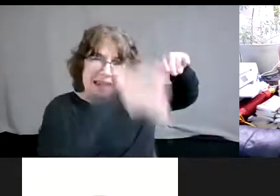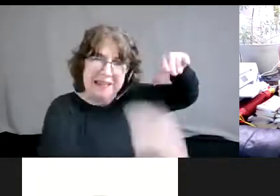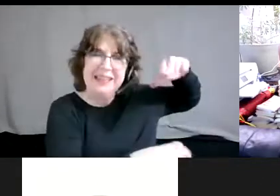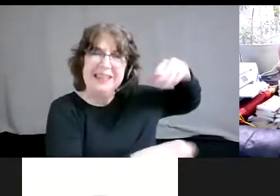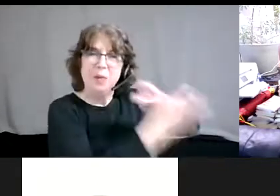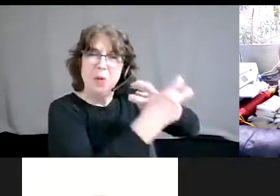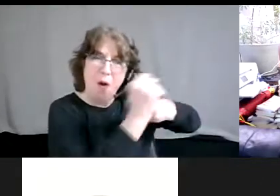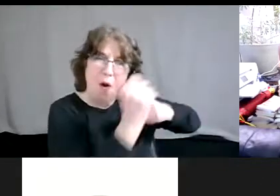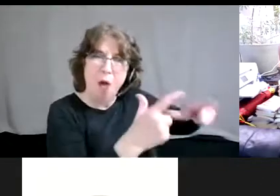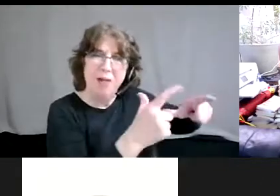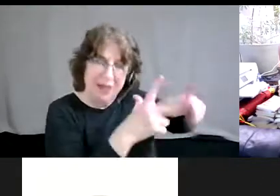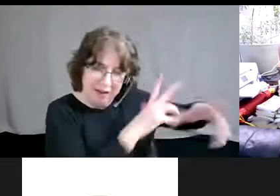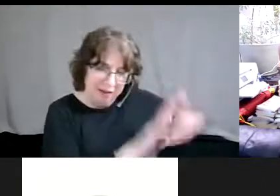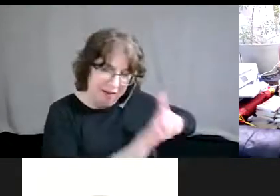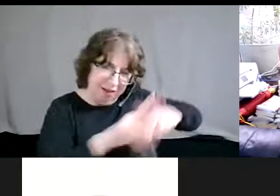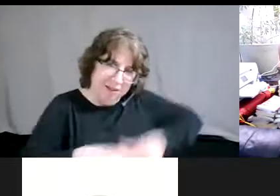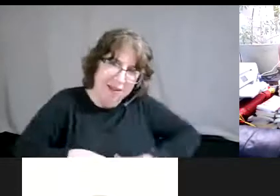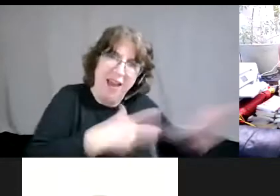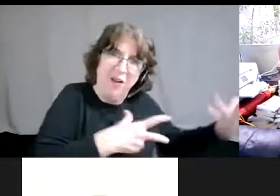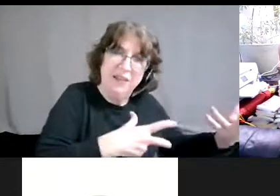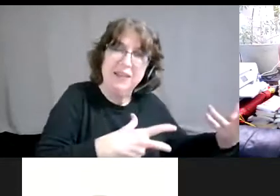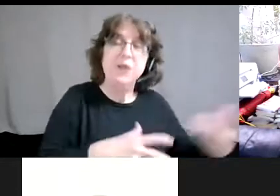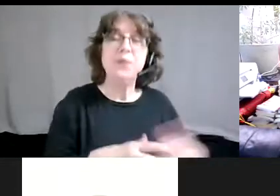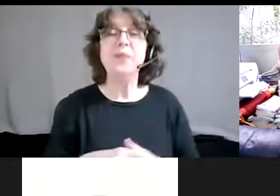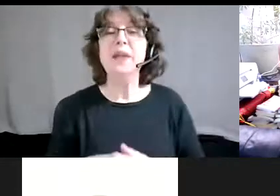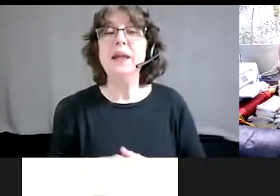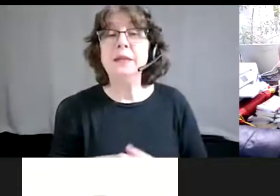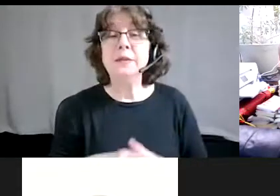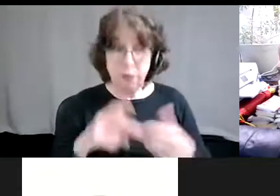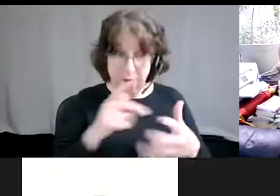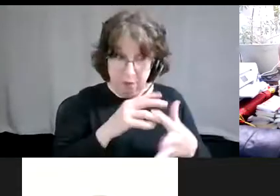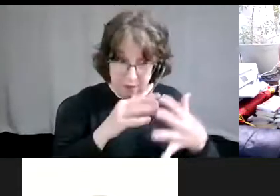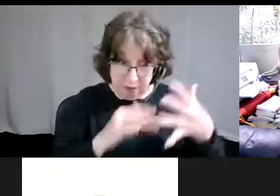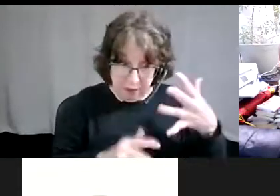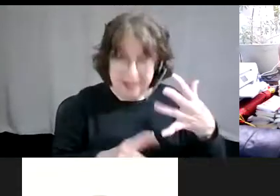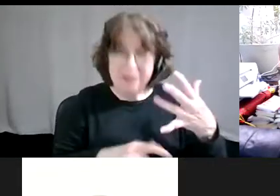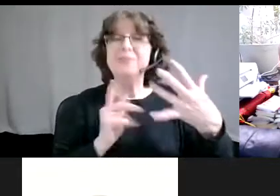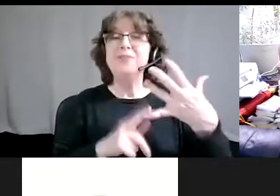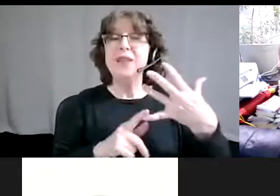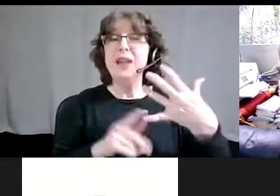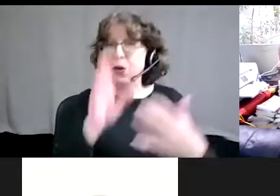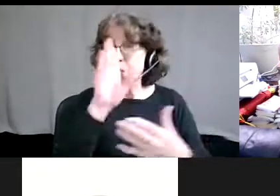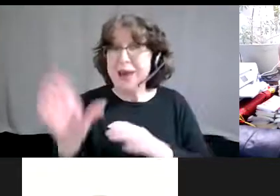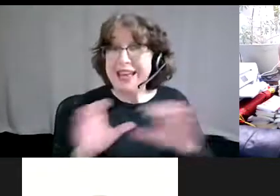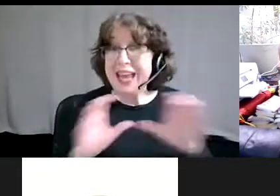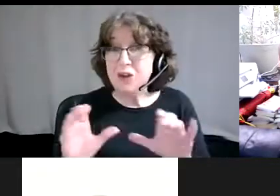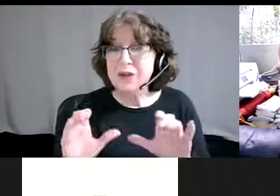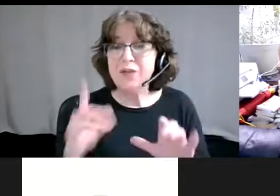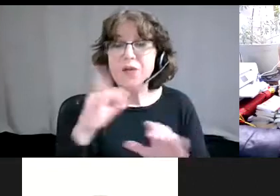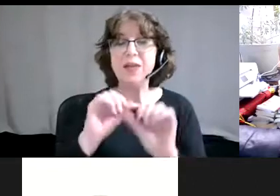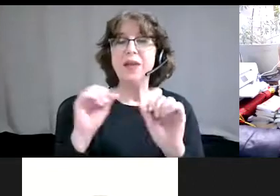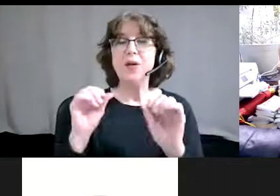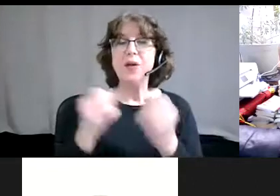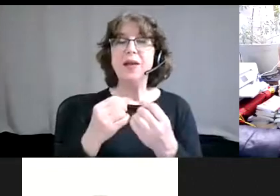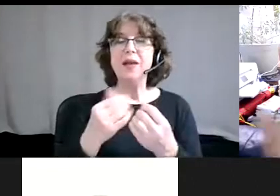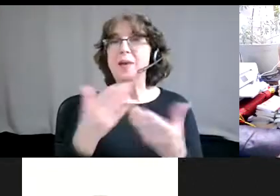And so once you've done that space, and I think especially for direct action, uh, what this could mean organizationally is say you're about to do a